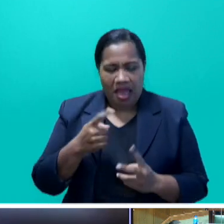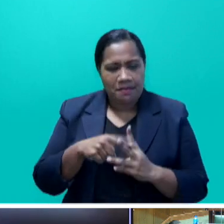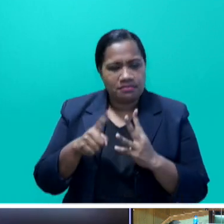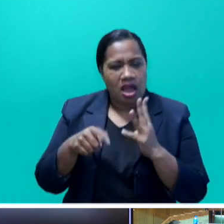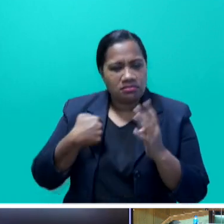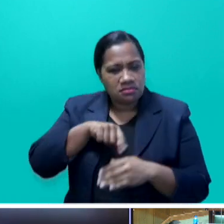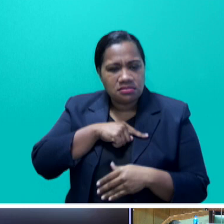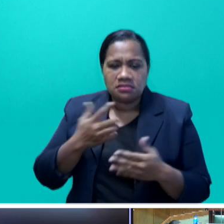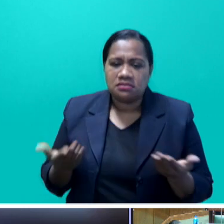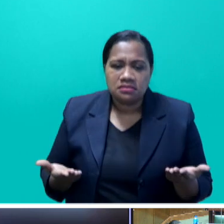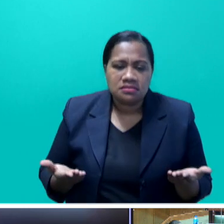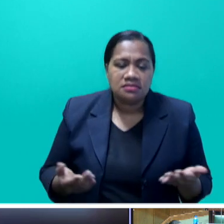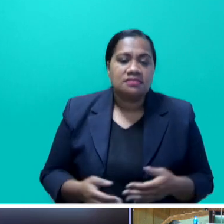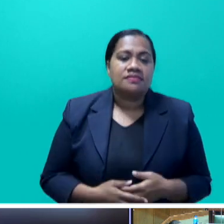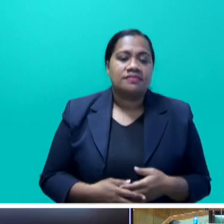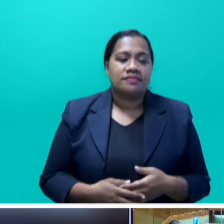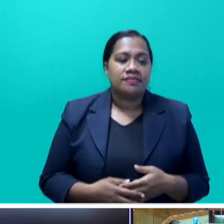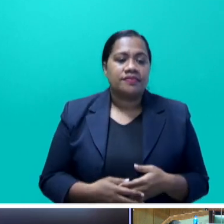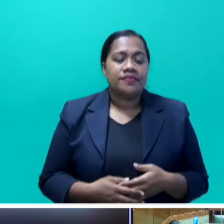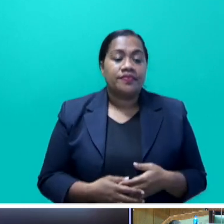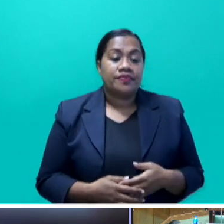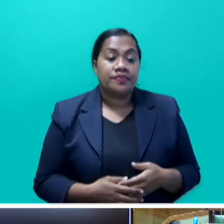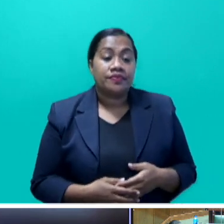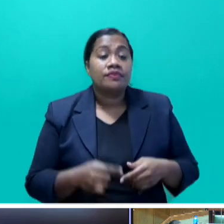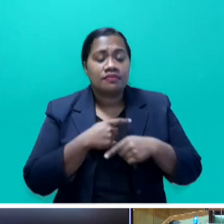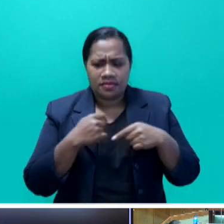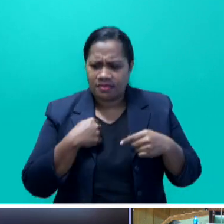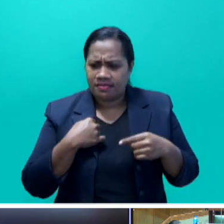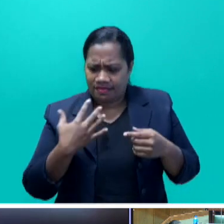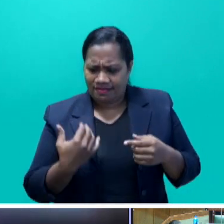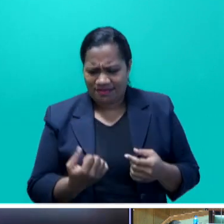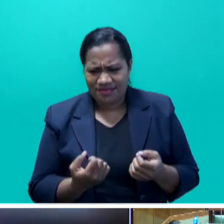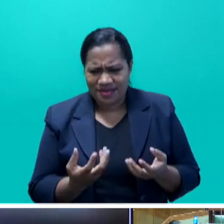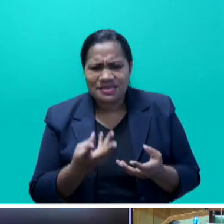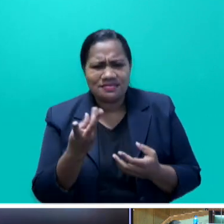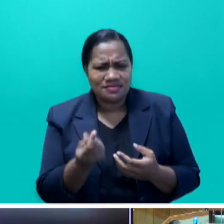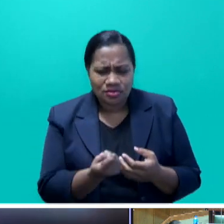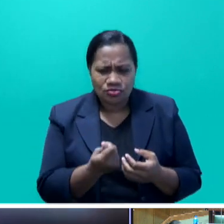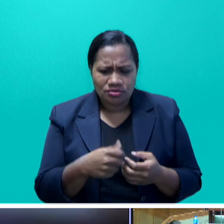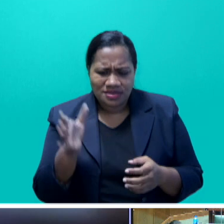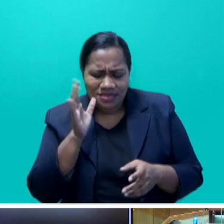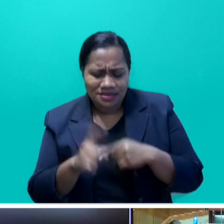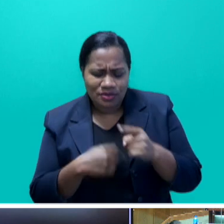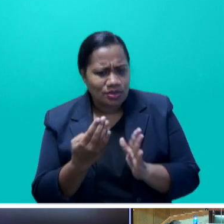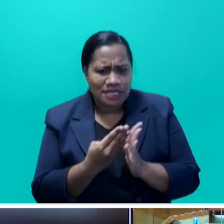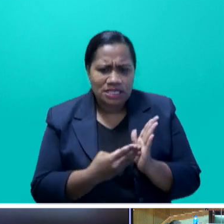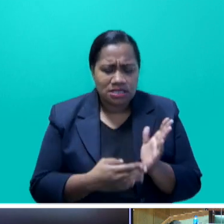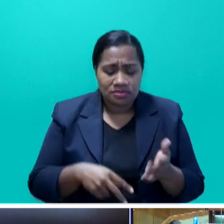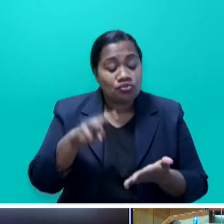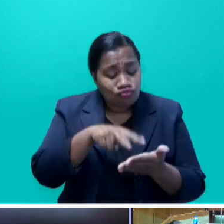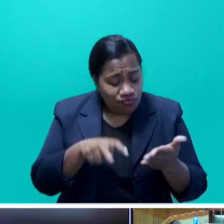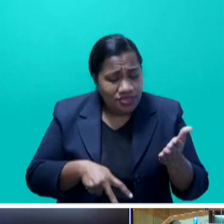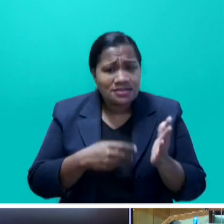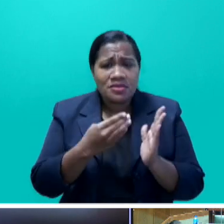I have some easy to follow advice for those on the front end of our lives about the bill. Read it. Read the bill. Read the